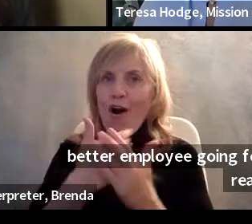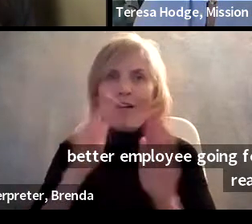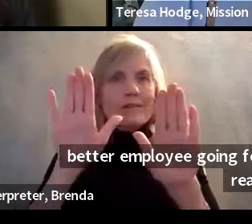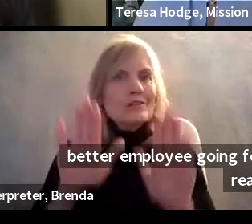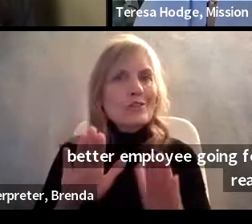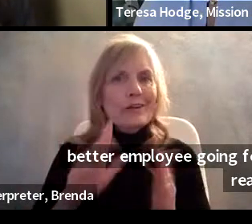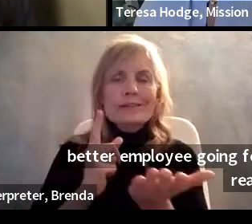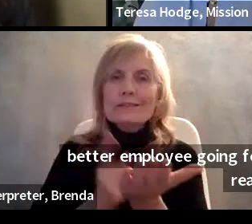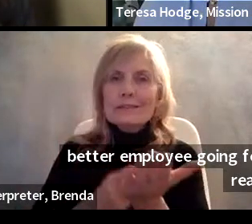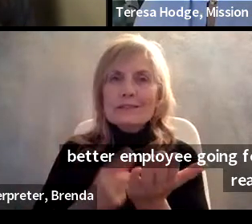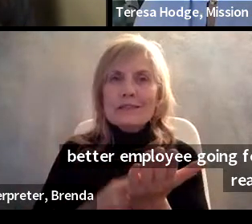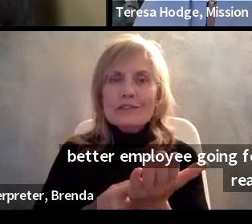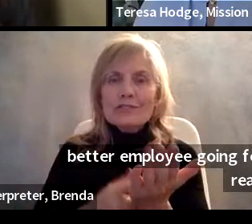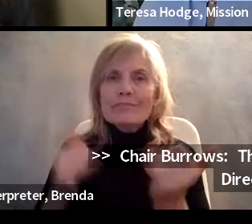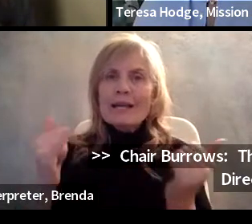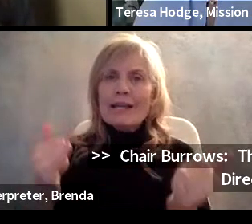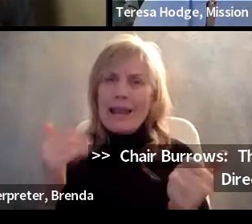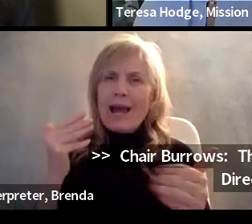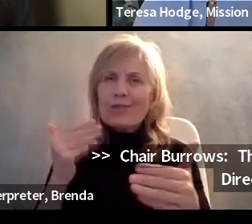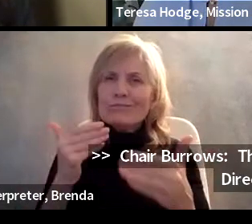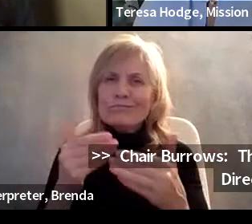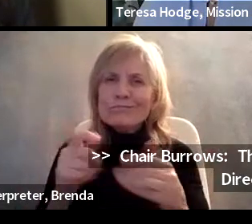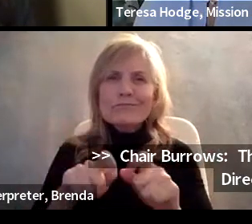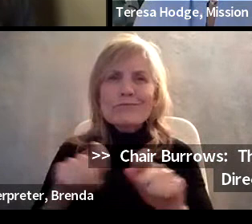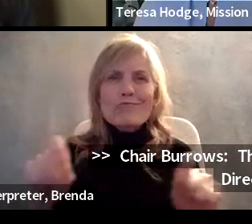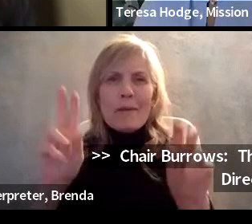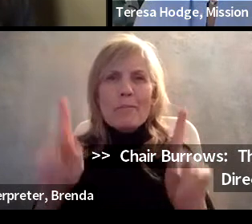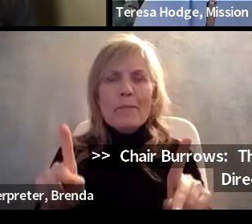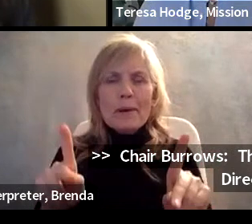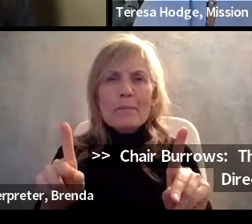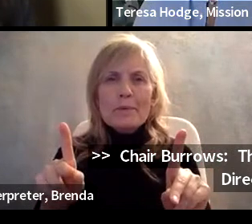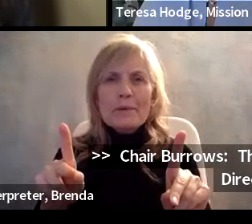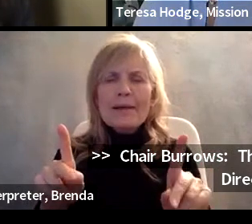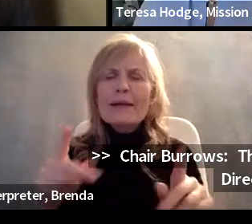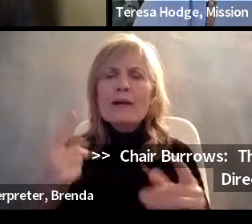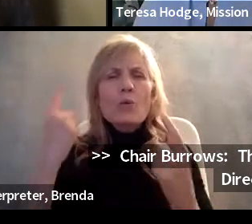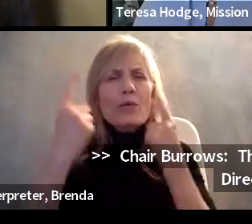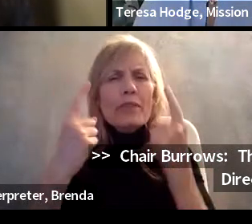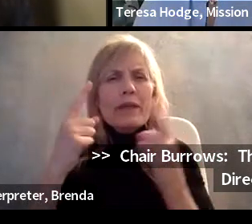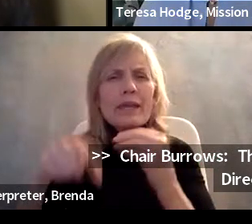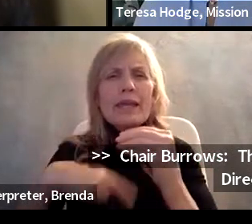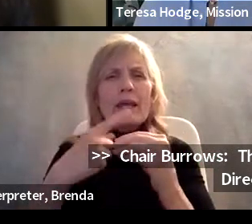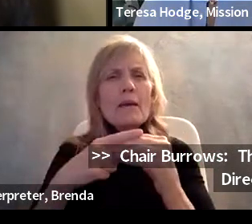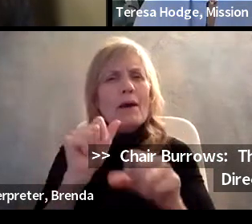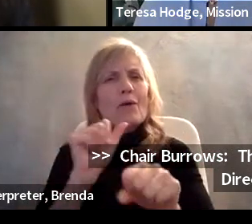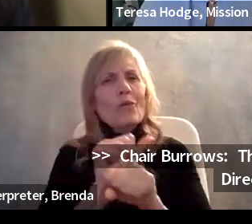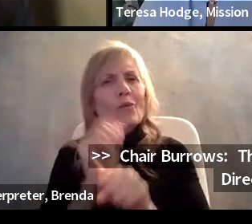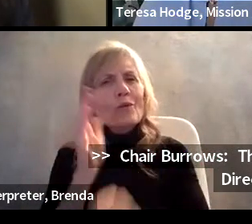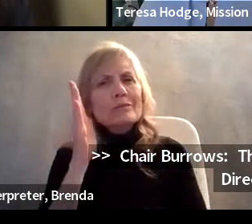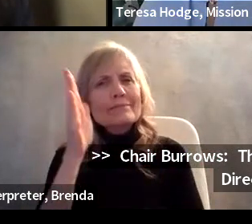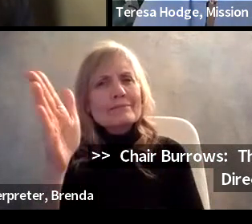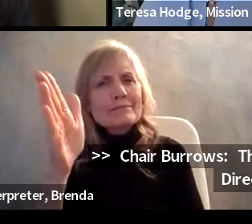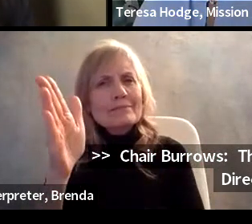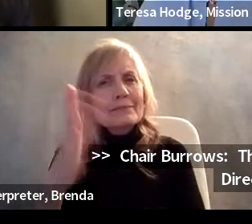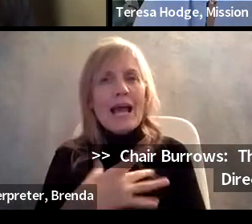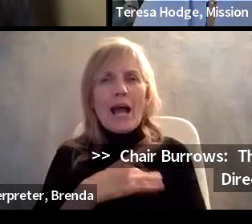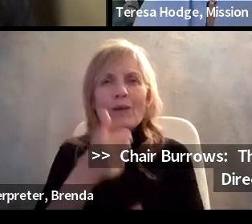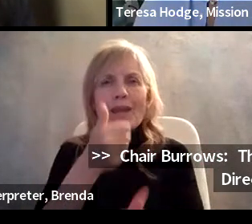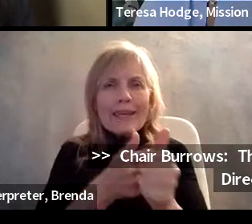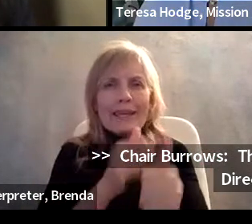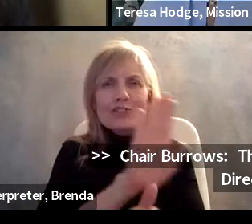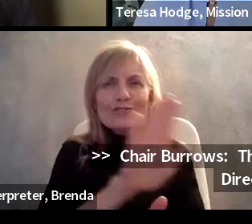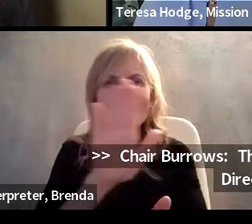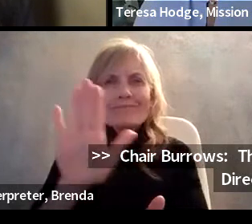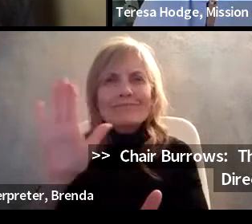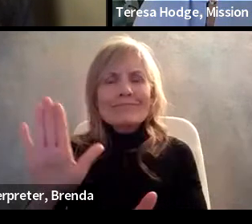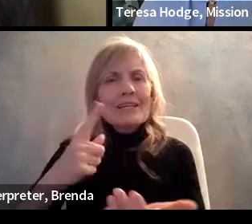wrap up and consider the work ahead, I'd like to give you each a chance to share a top priority that you have